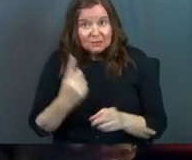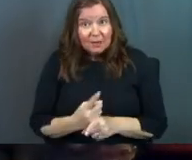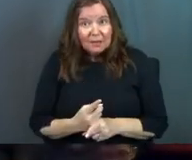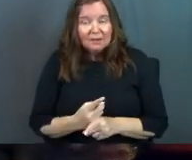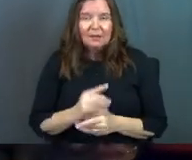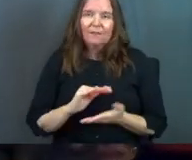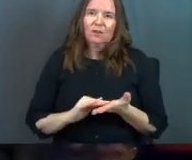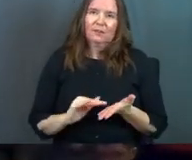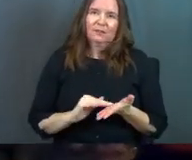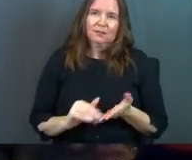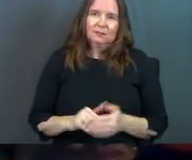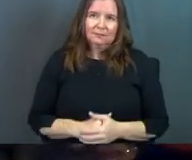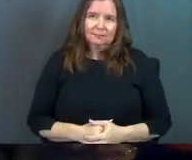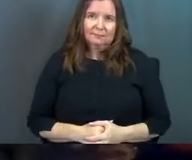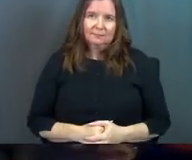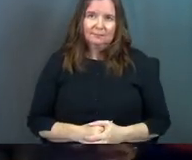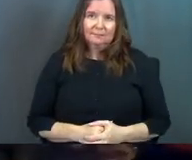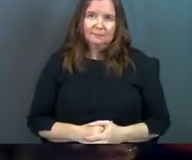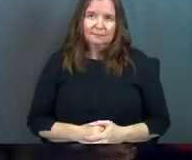Forgiveness.